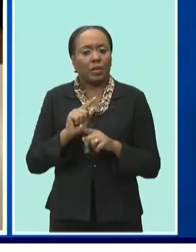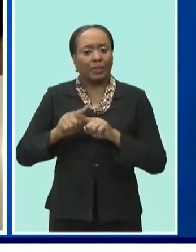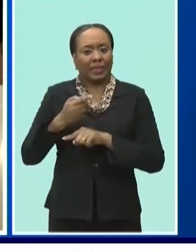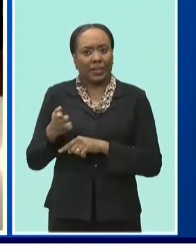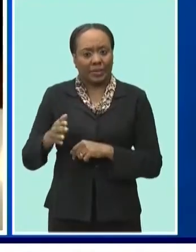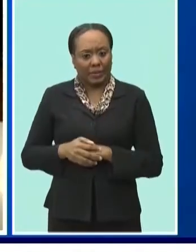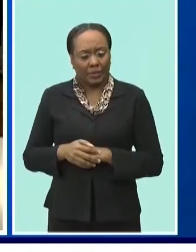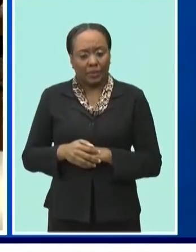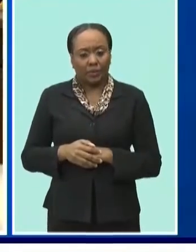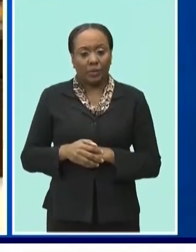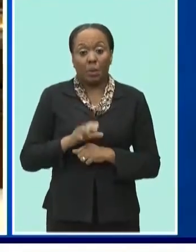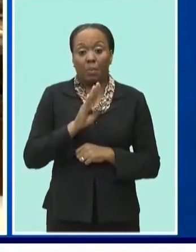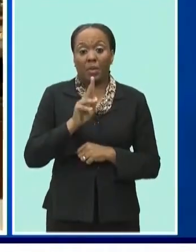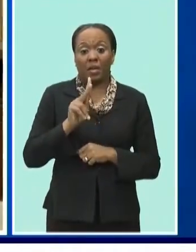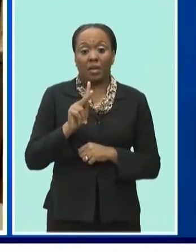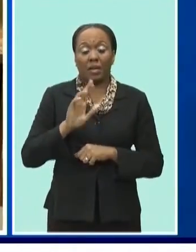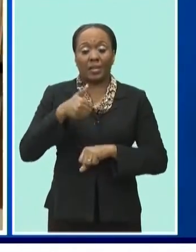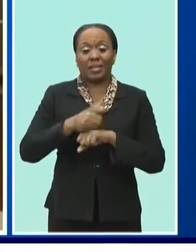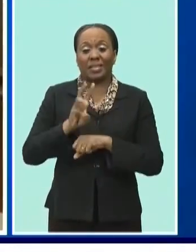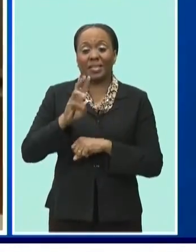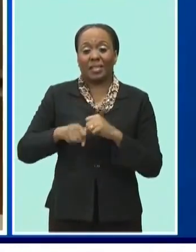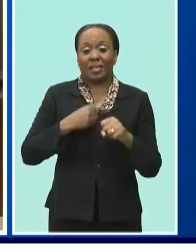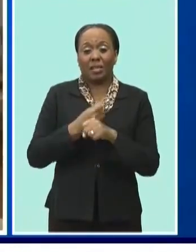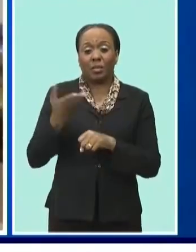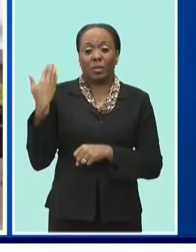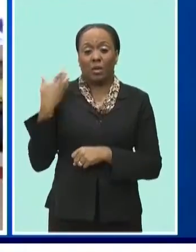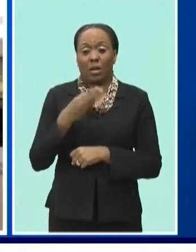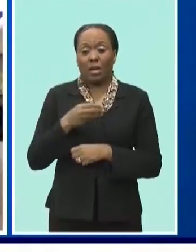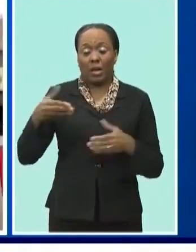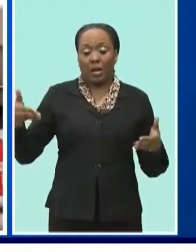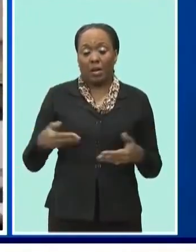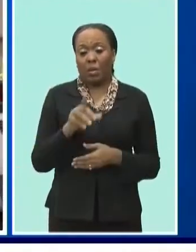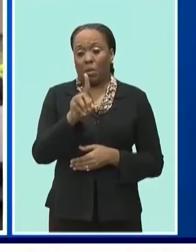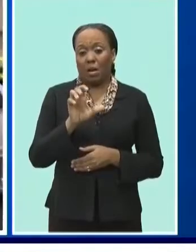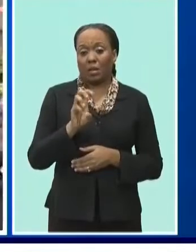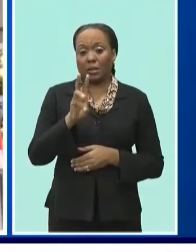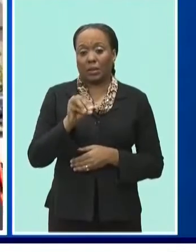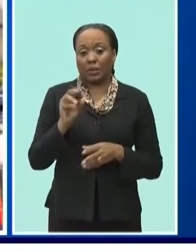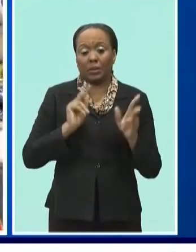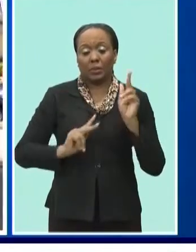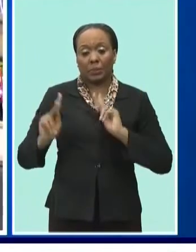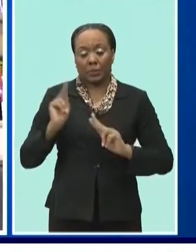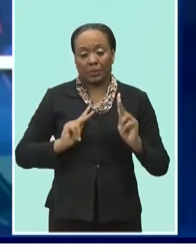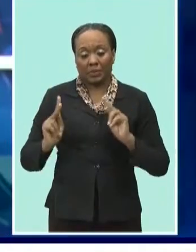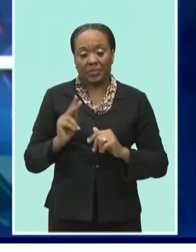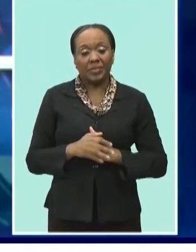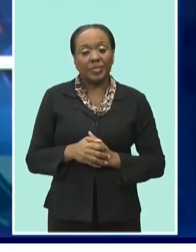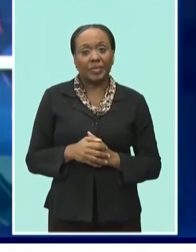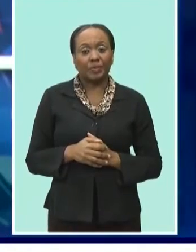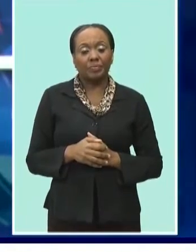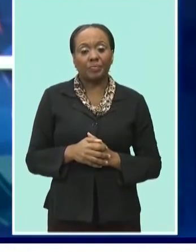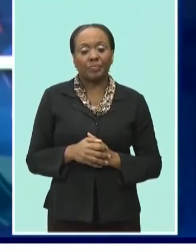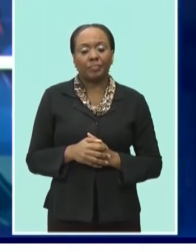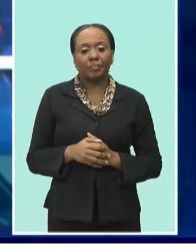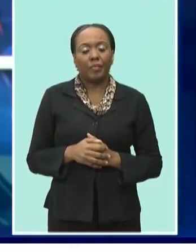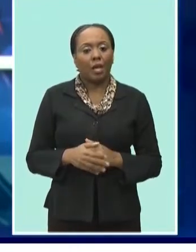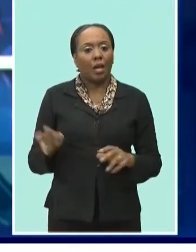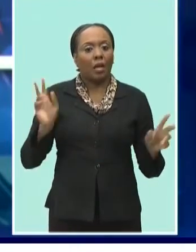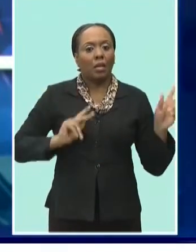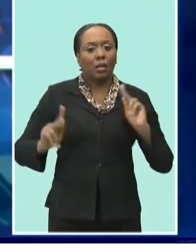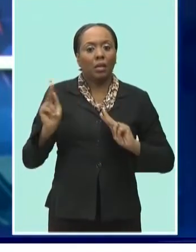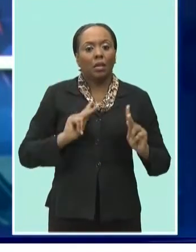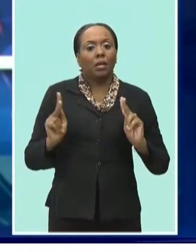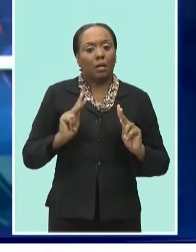ago and employs over 160 people. Sherika Griffith, CBC News. Patrons to the